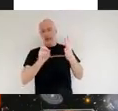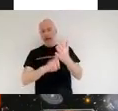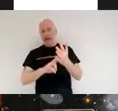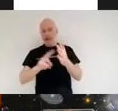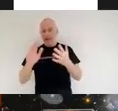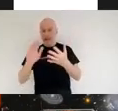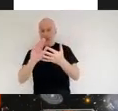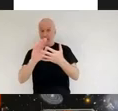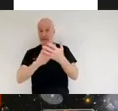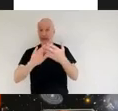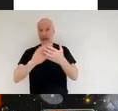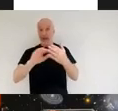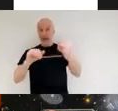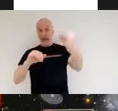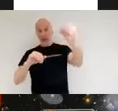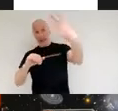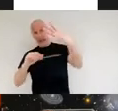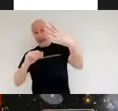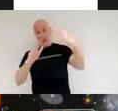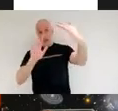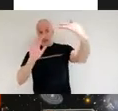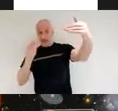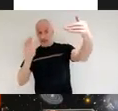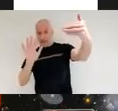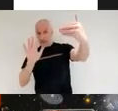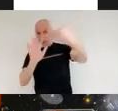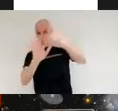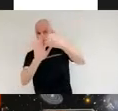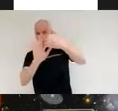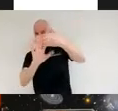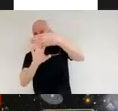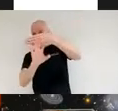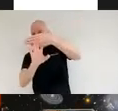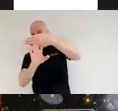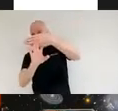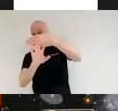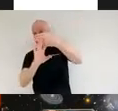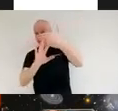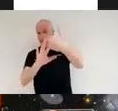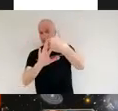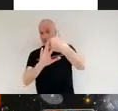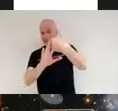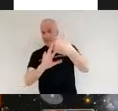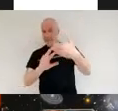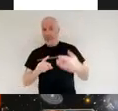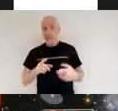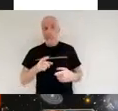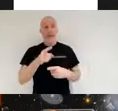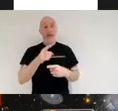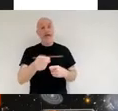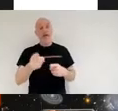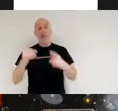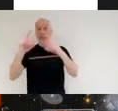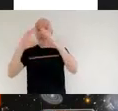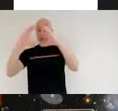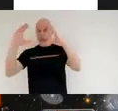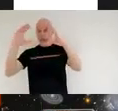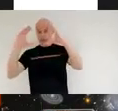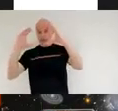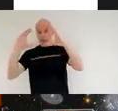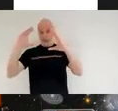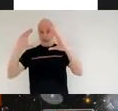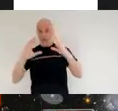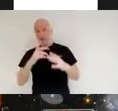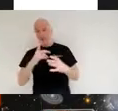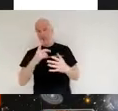now with telescopes that fraction can be problematic and we have to think about it in